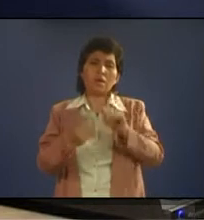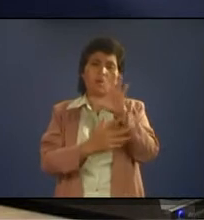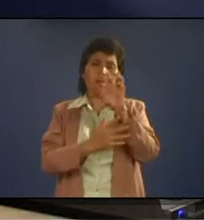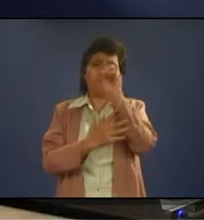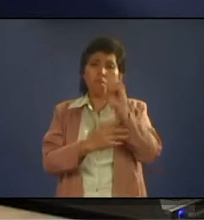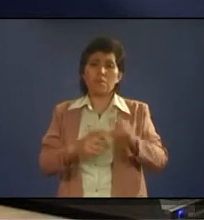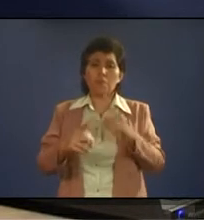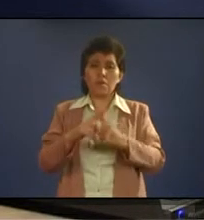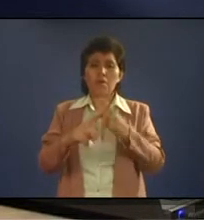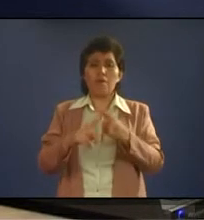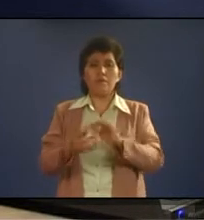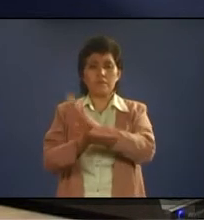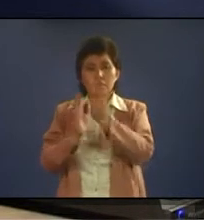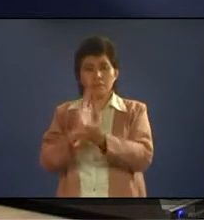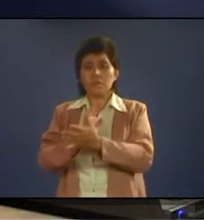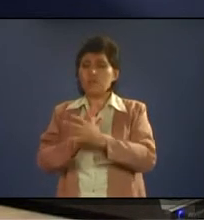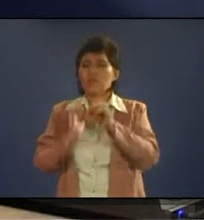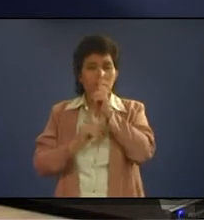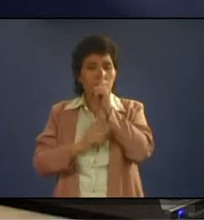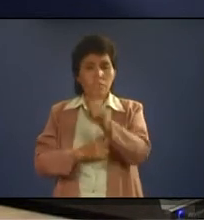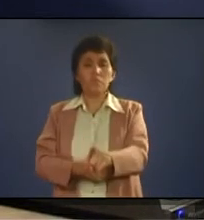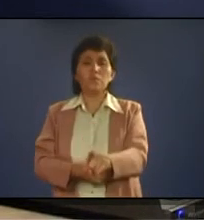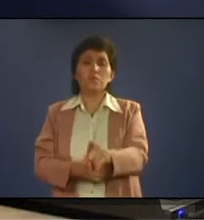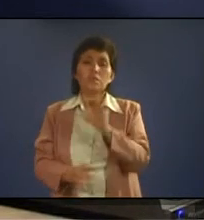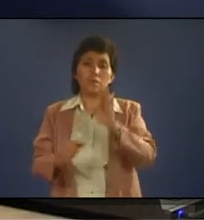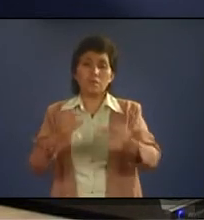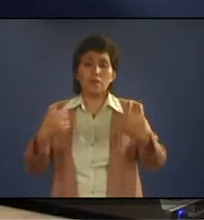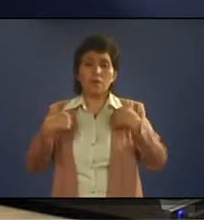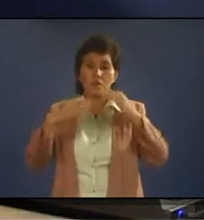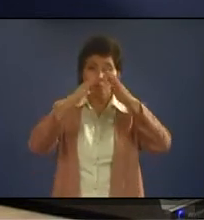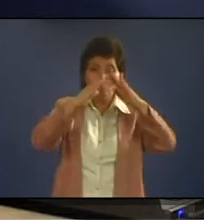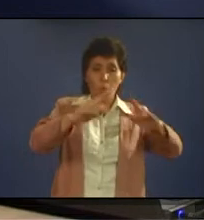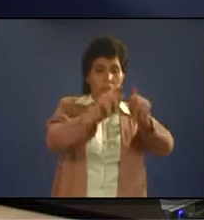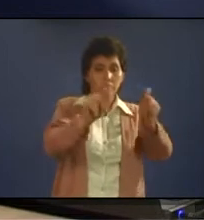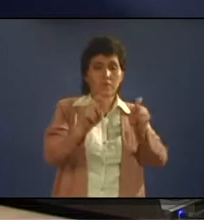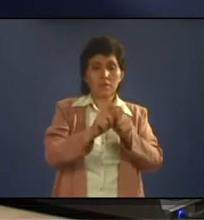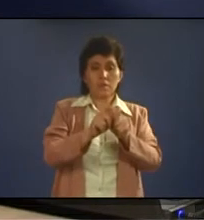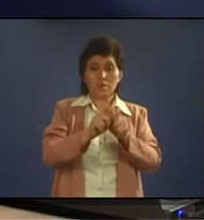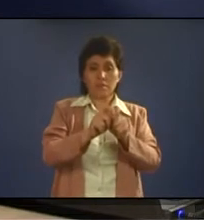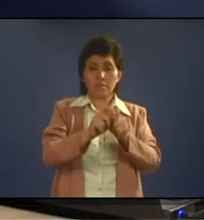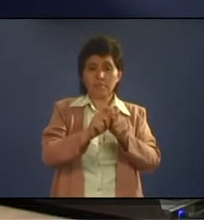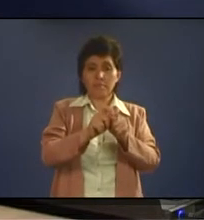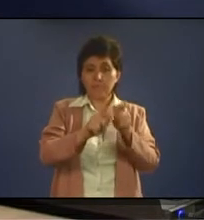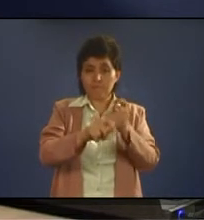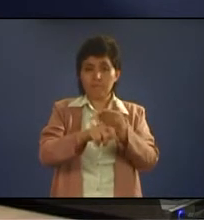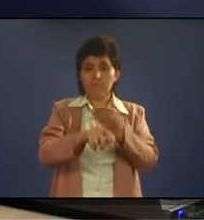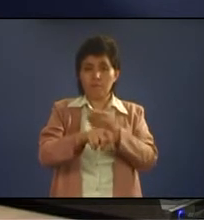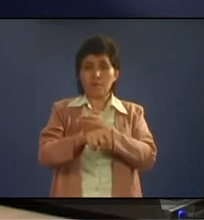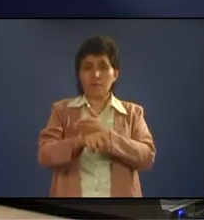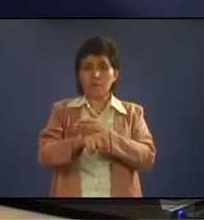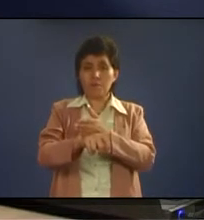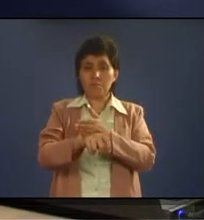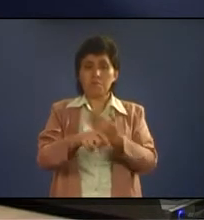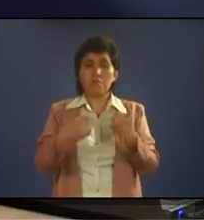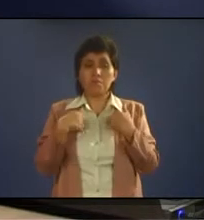you have a home team advantage, you might increase your advantage by a 3% to 20%, as you see. If